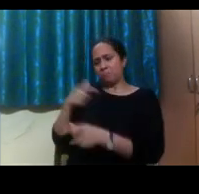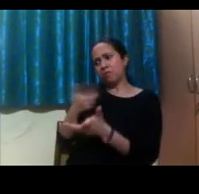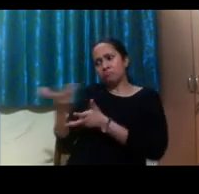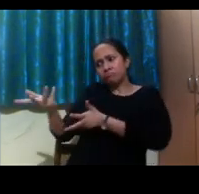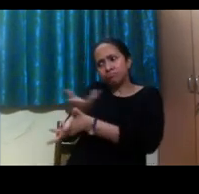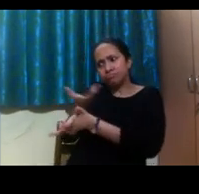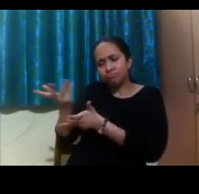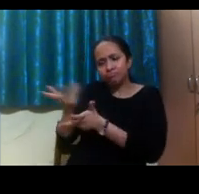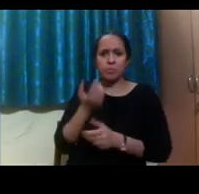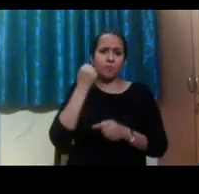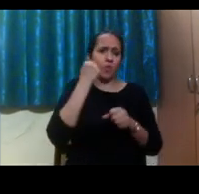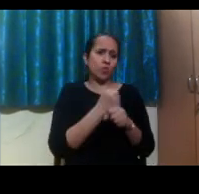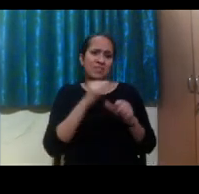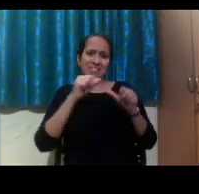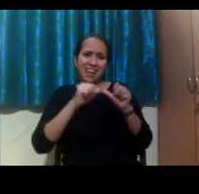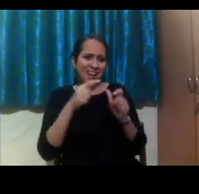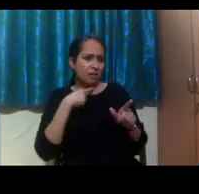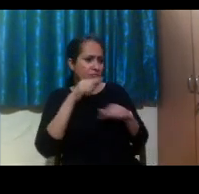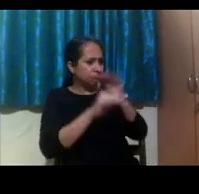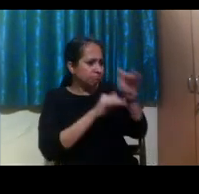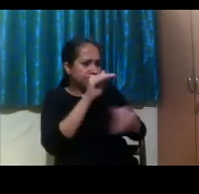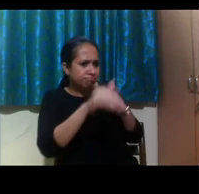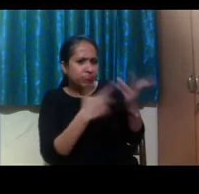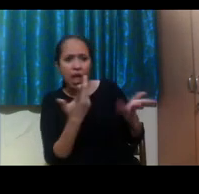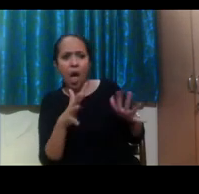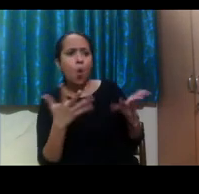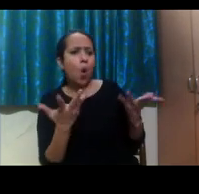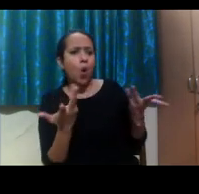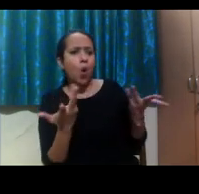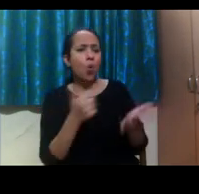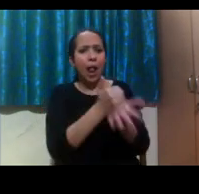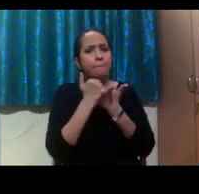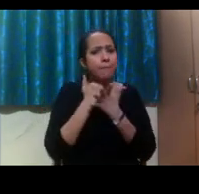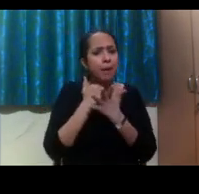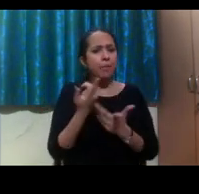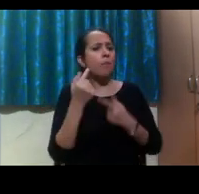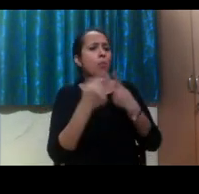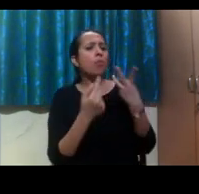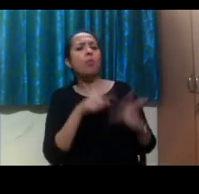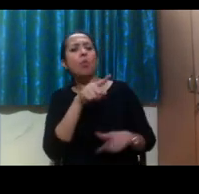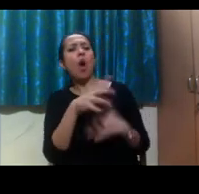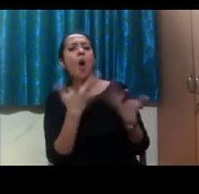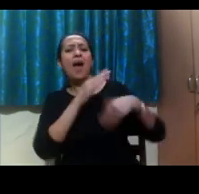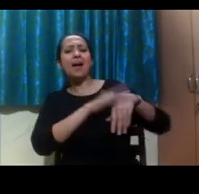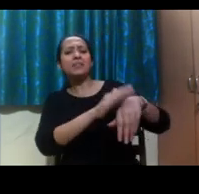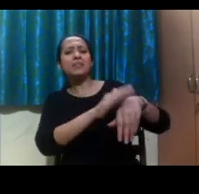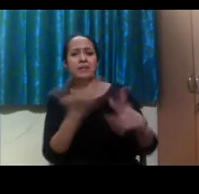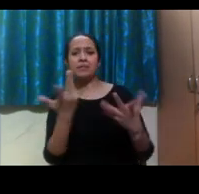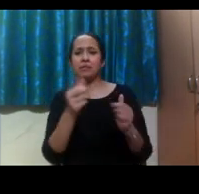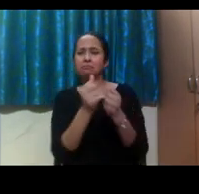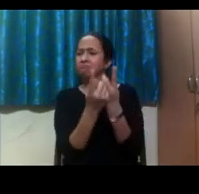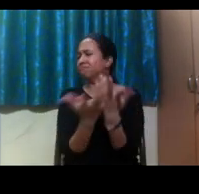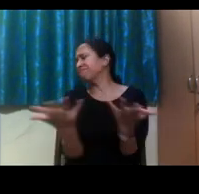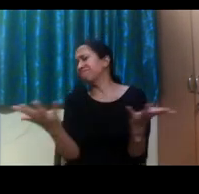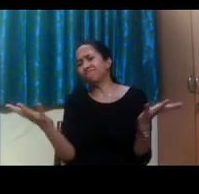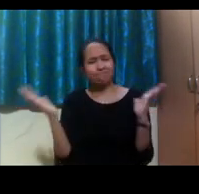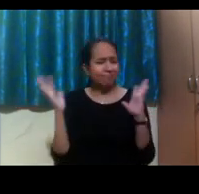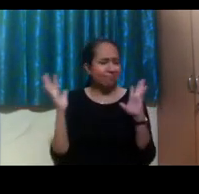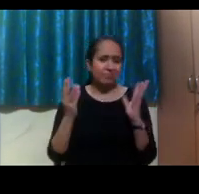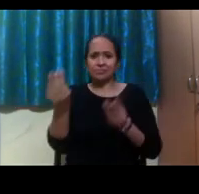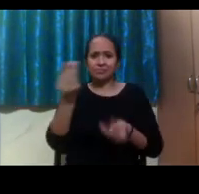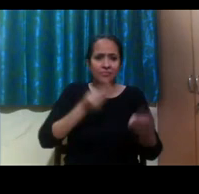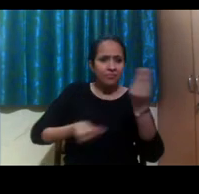TAs, or maybe asking a friend to, um, give me their notes and stuff like that. So, you know, you should always like